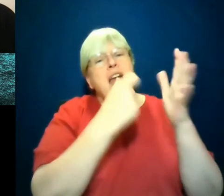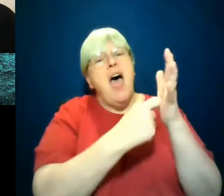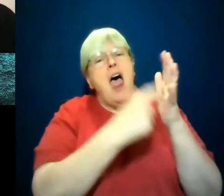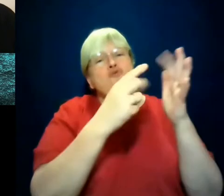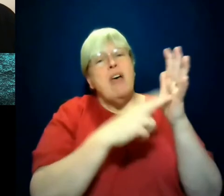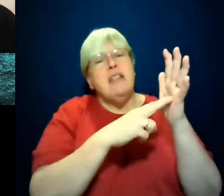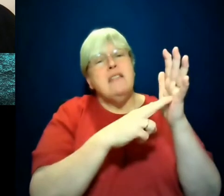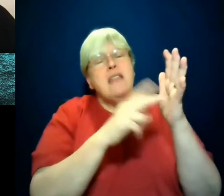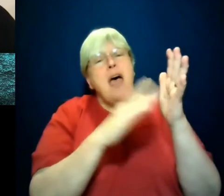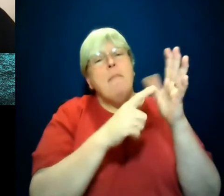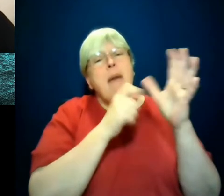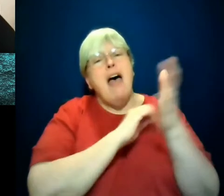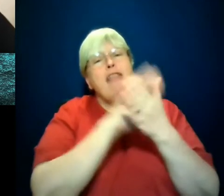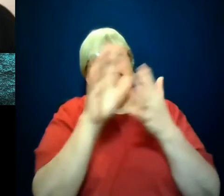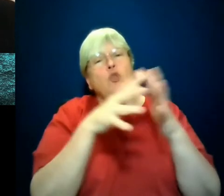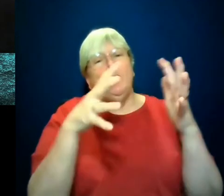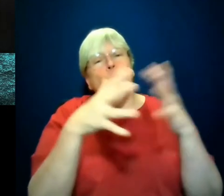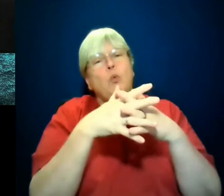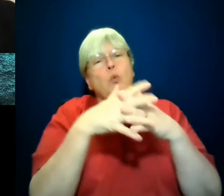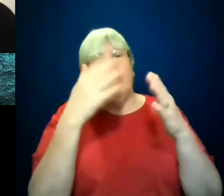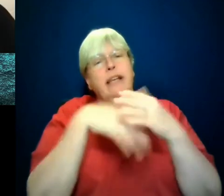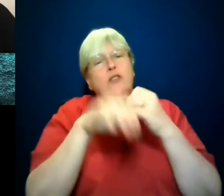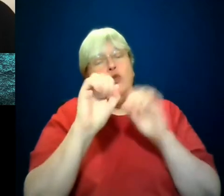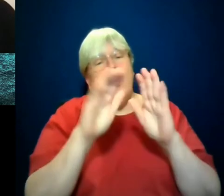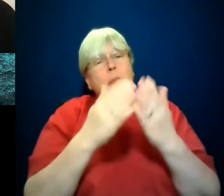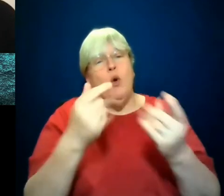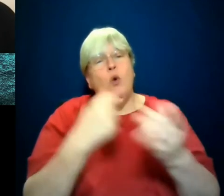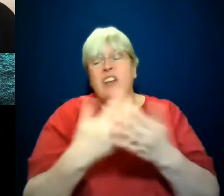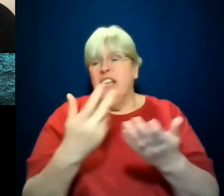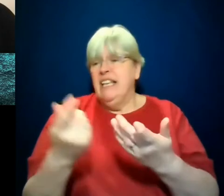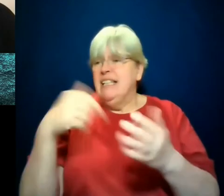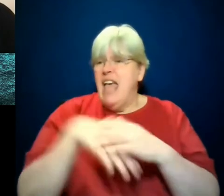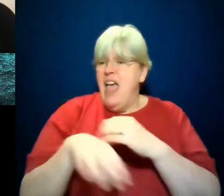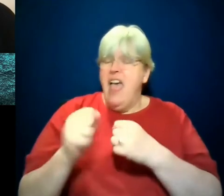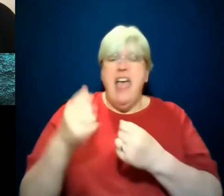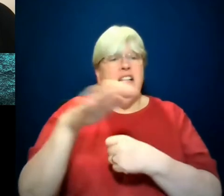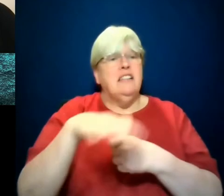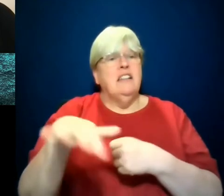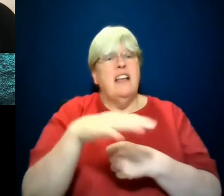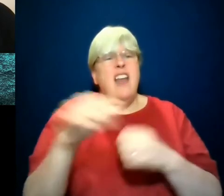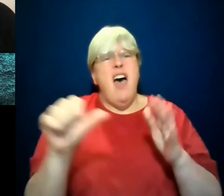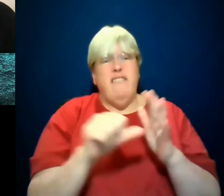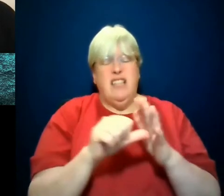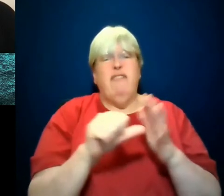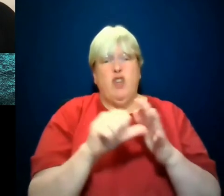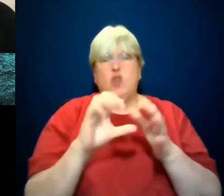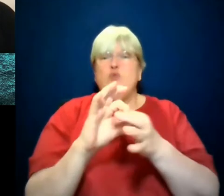book, where we find him kind of in this land, having a sort of slightly difficult relationship with it.